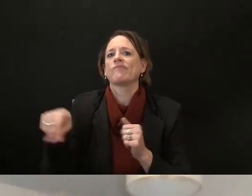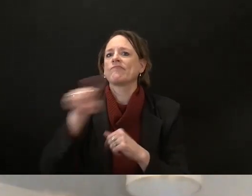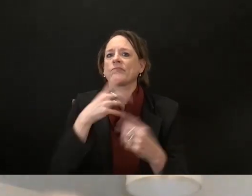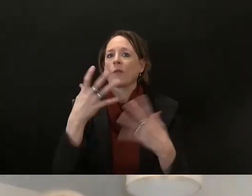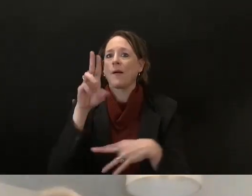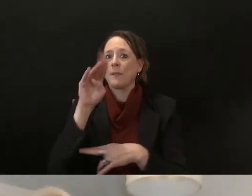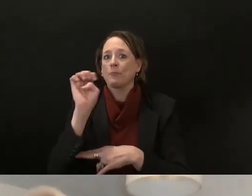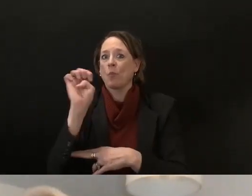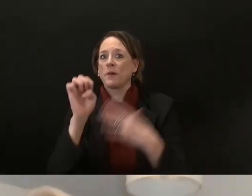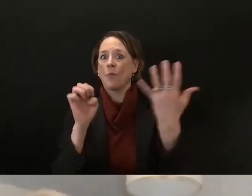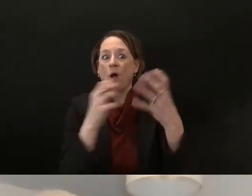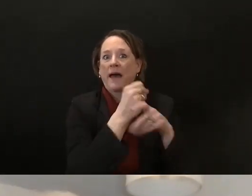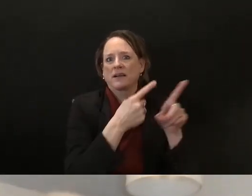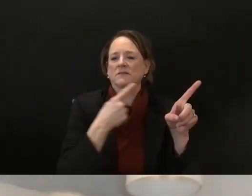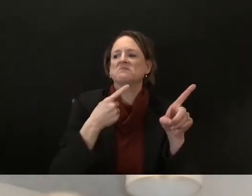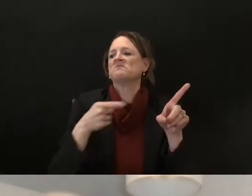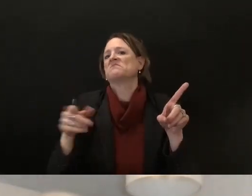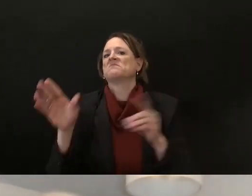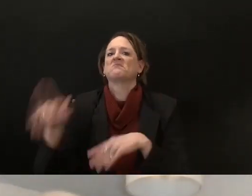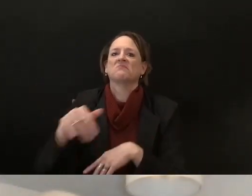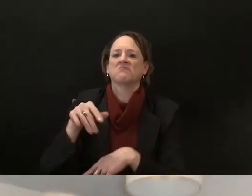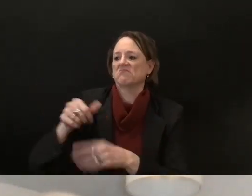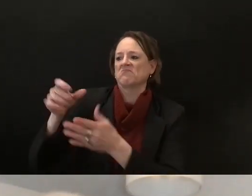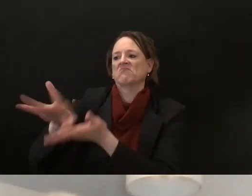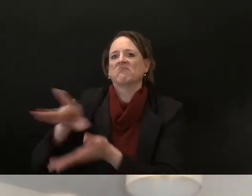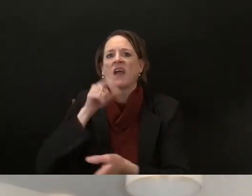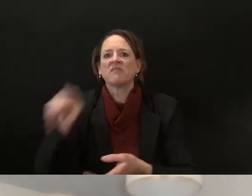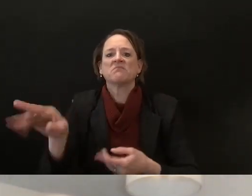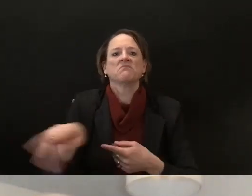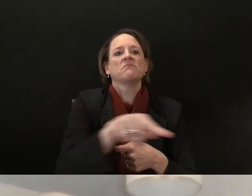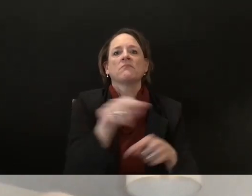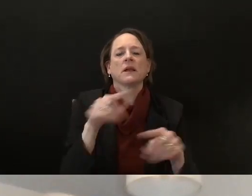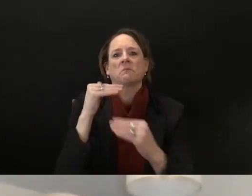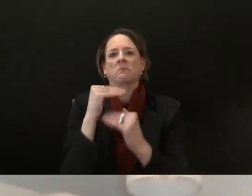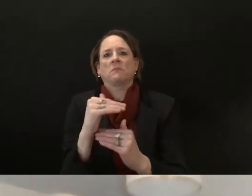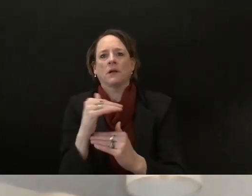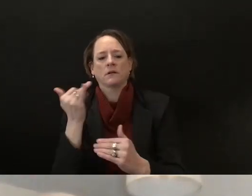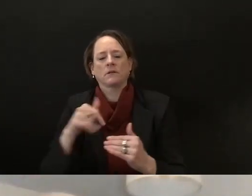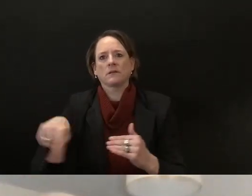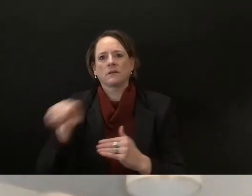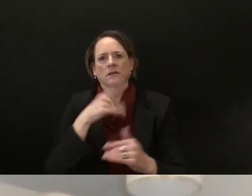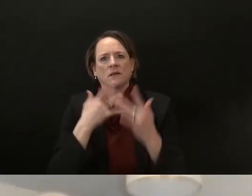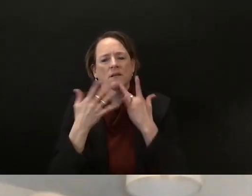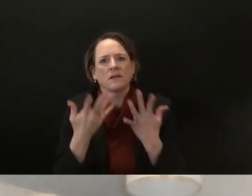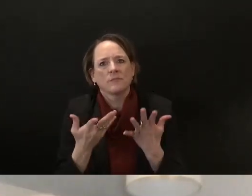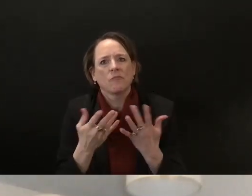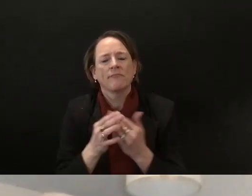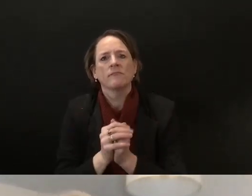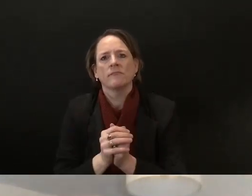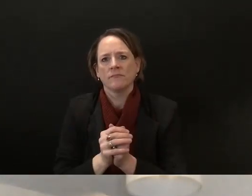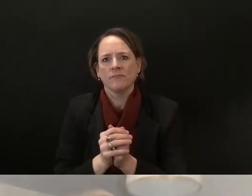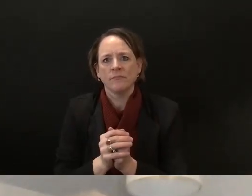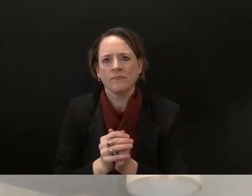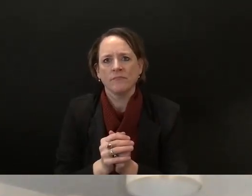since covid um and our system gets so overwhelmed and it's it's true um our system our mainframe is